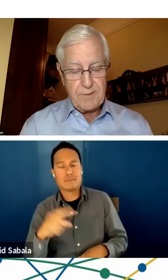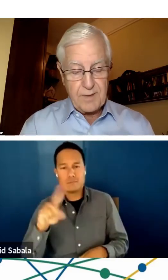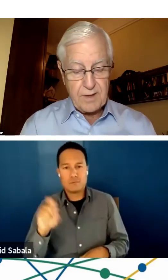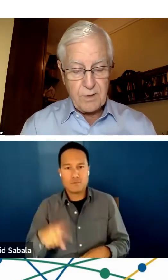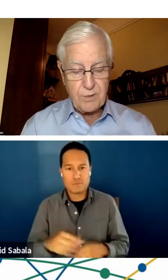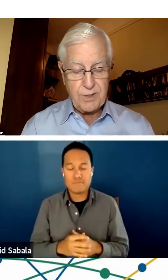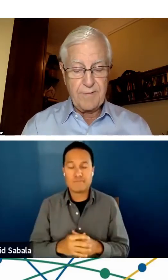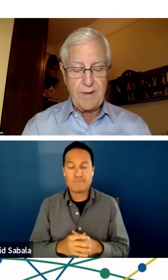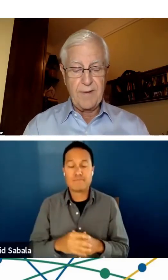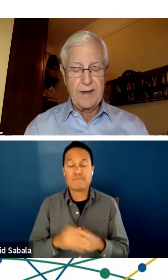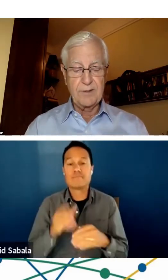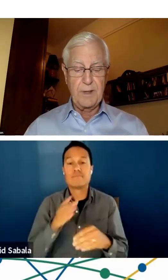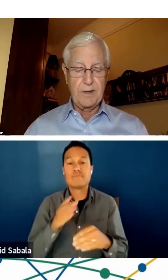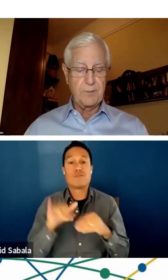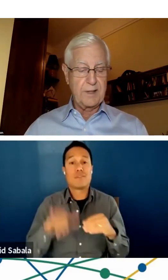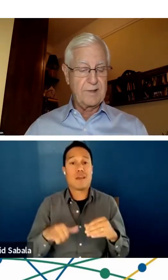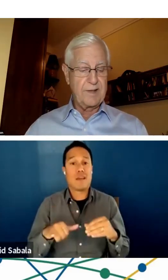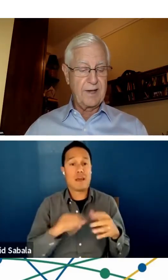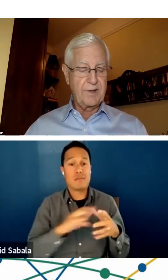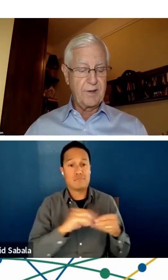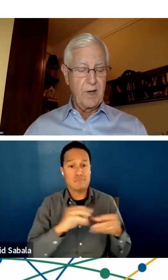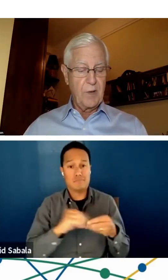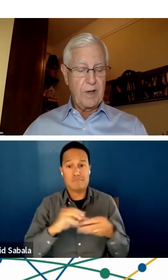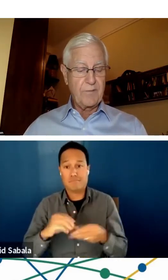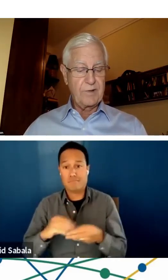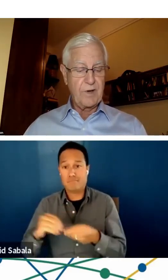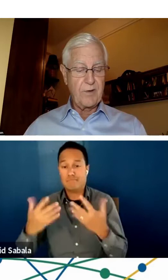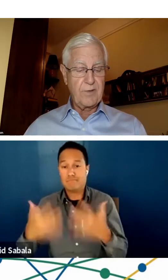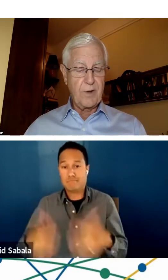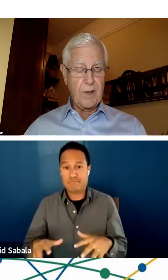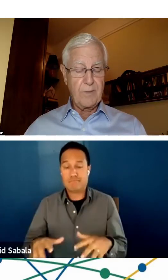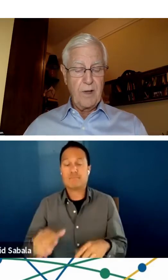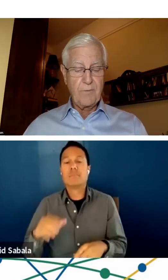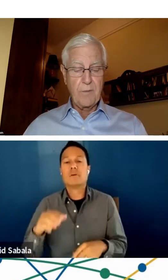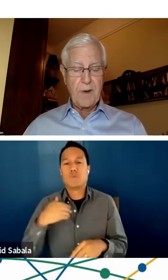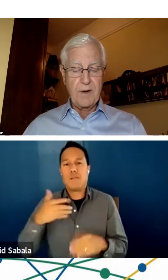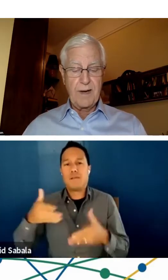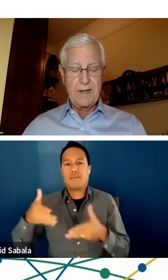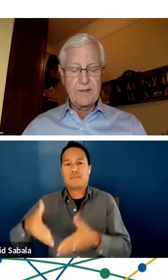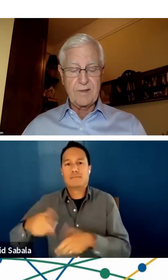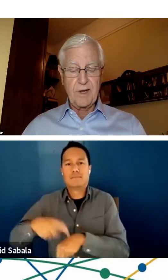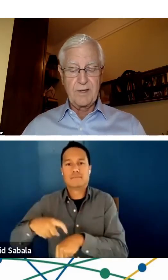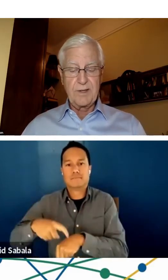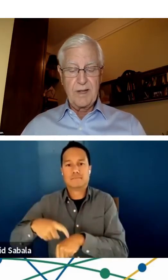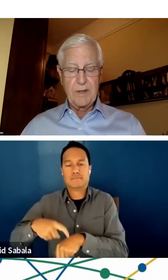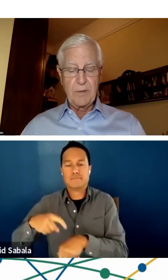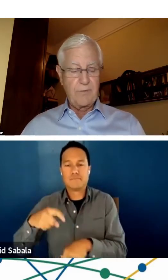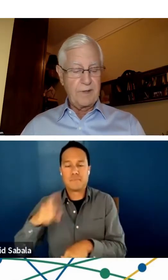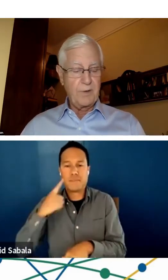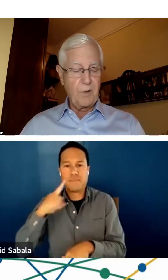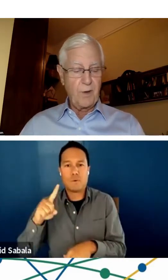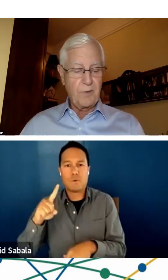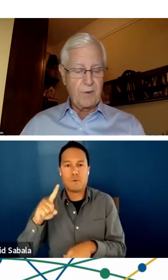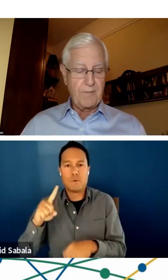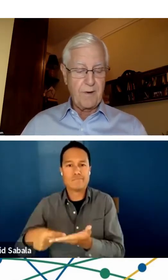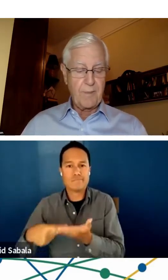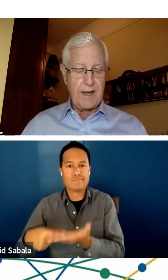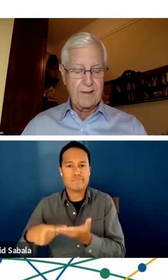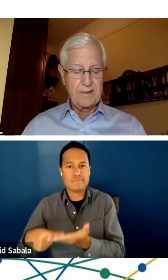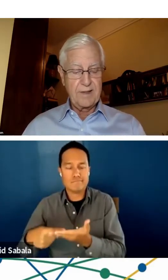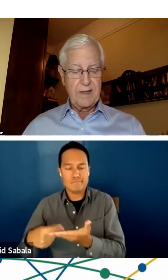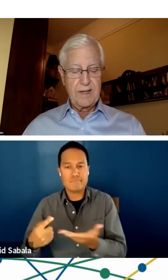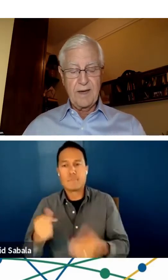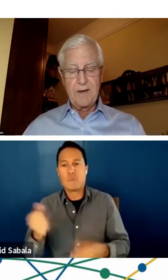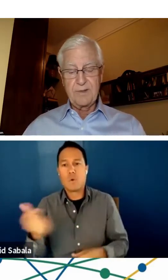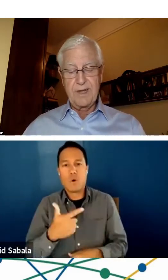After the conclusion of our final speaker's presentation, we have reserved time for a moderated discussion that will feature all three of our